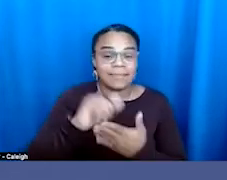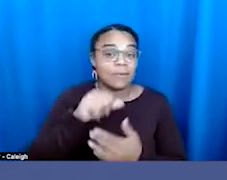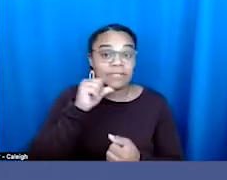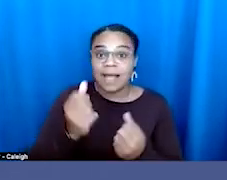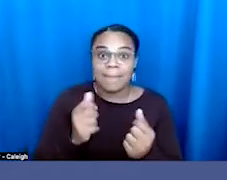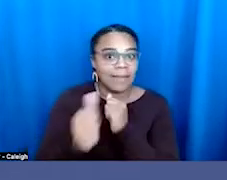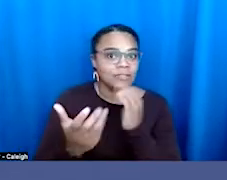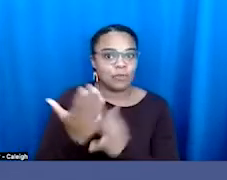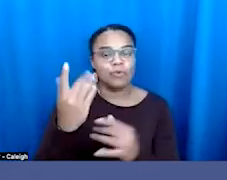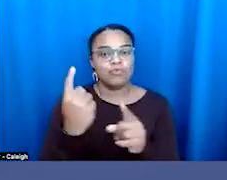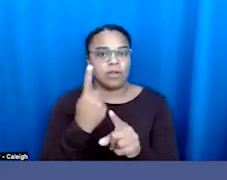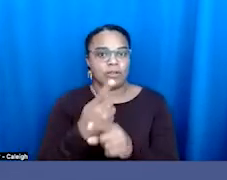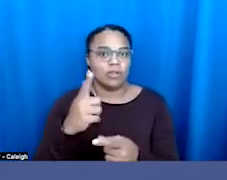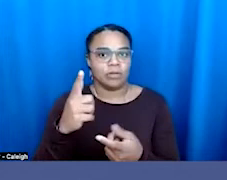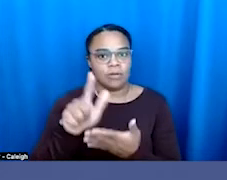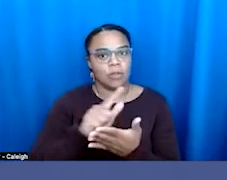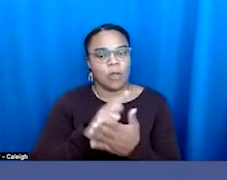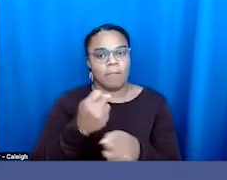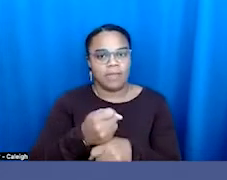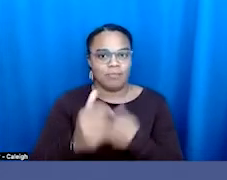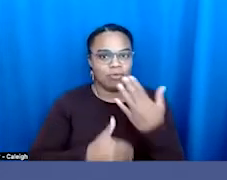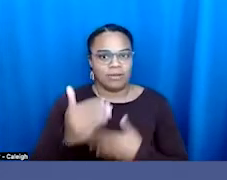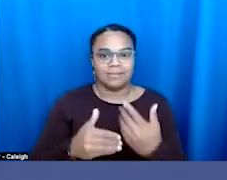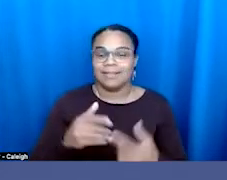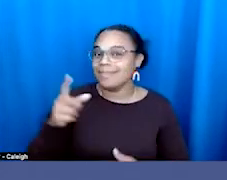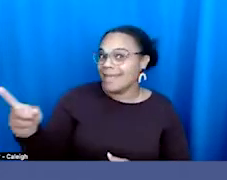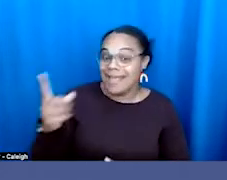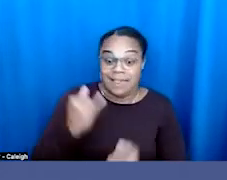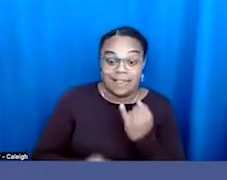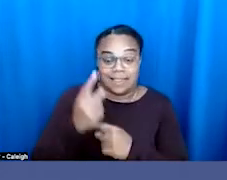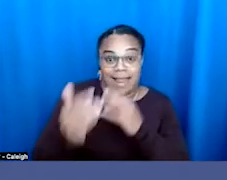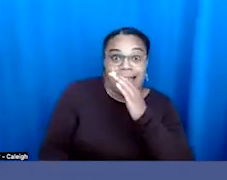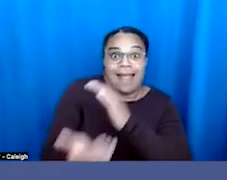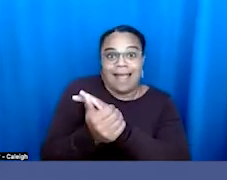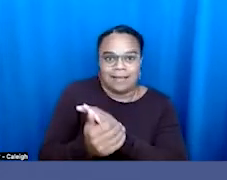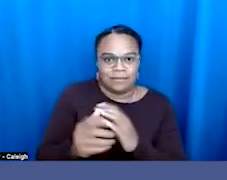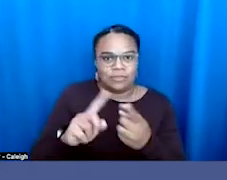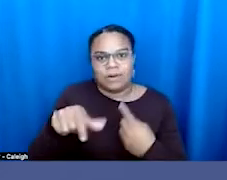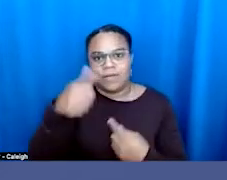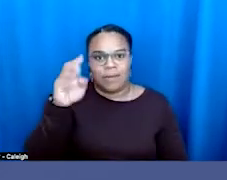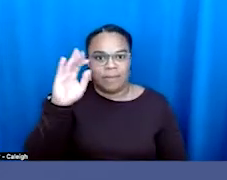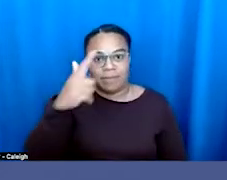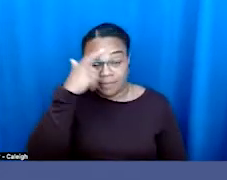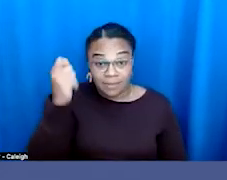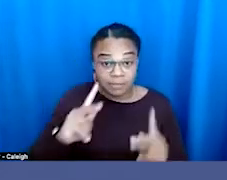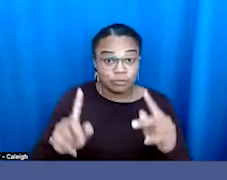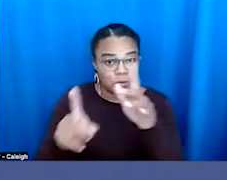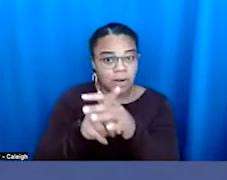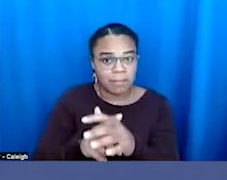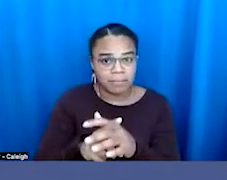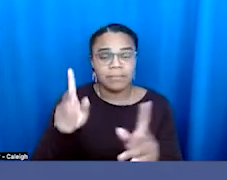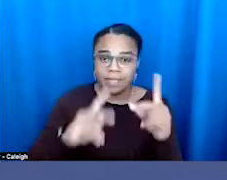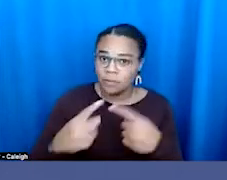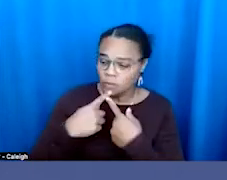They attached it in the final hours to another bill, because people showed up, people told their story, people pushed